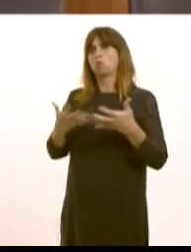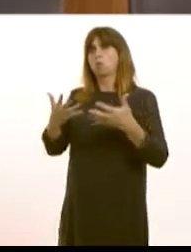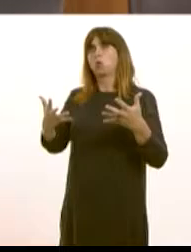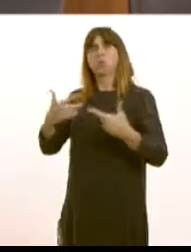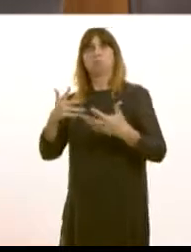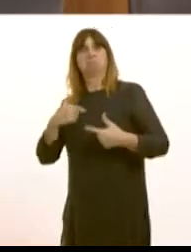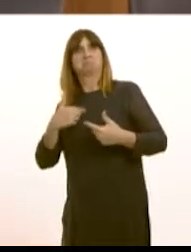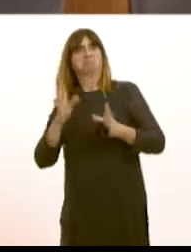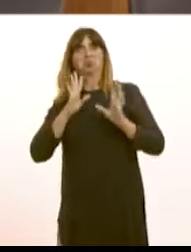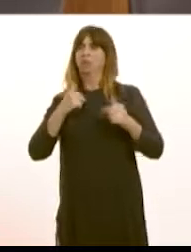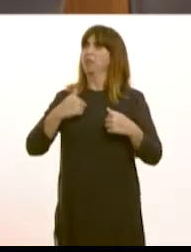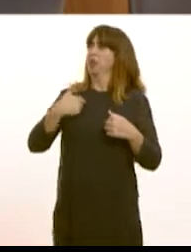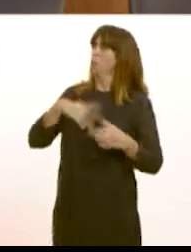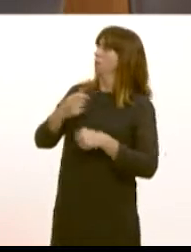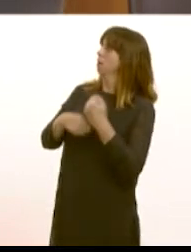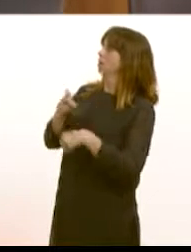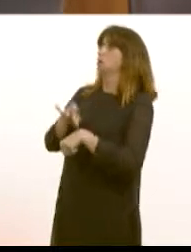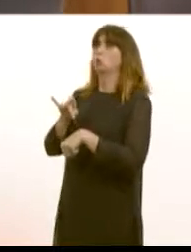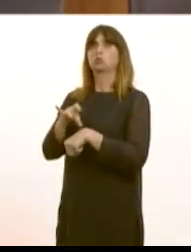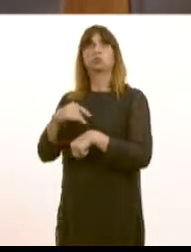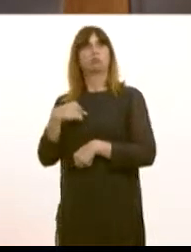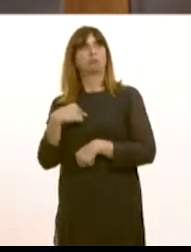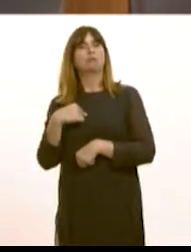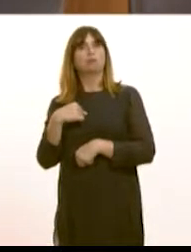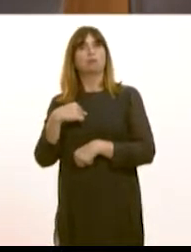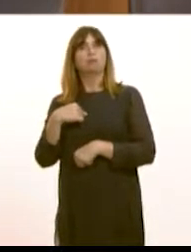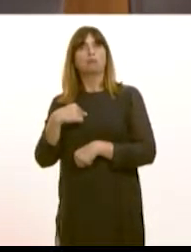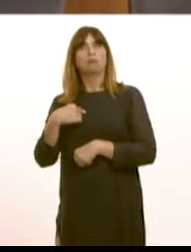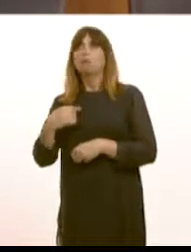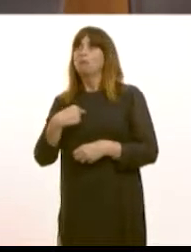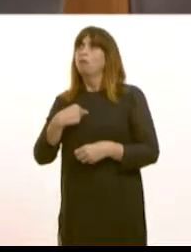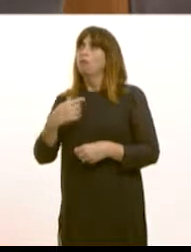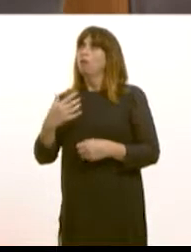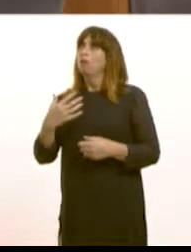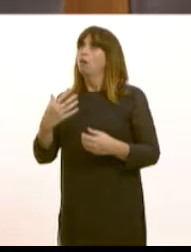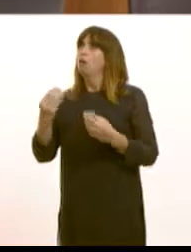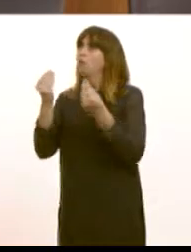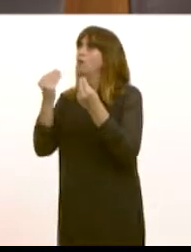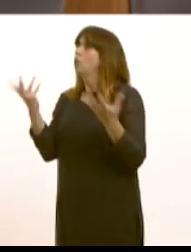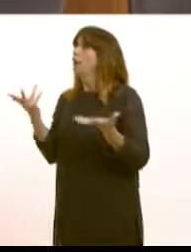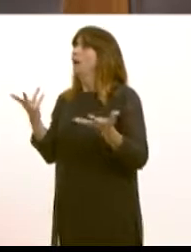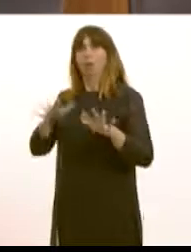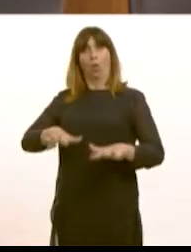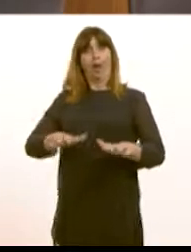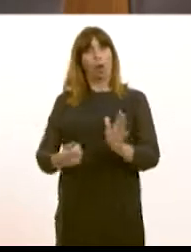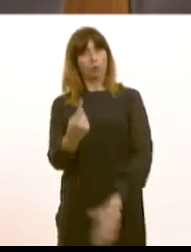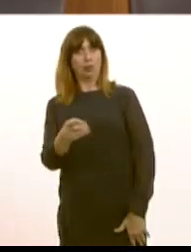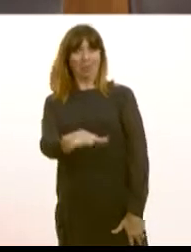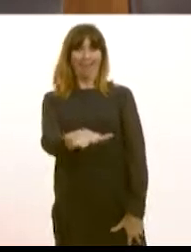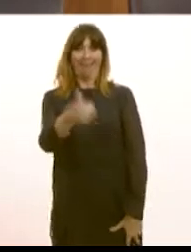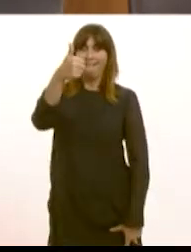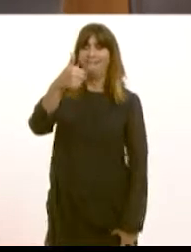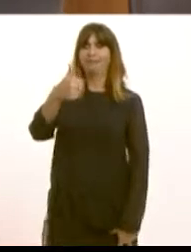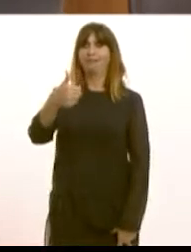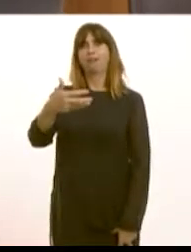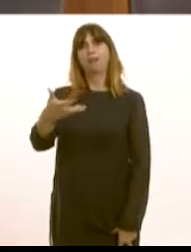to become doctors and also ensure that there is more of an opportunity for them to train in Wales I do understand that where you train has